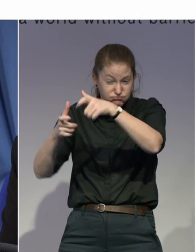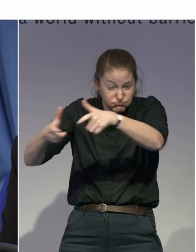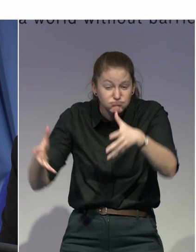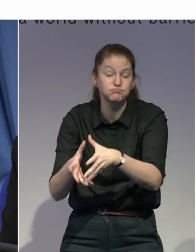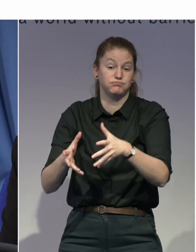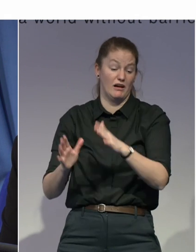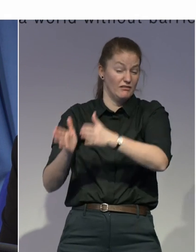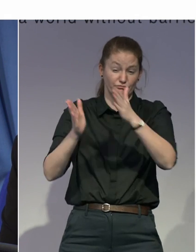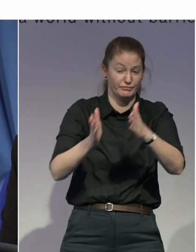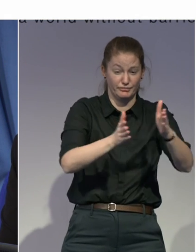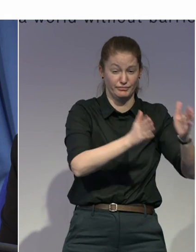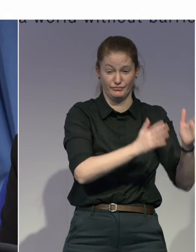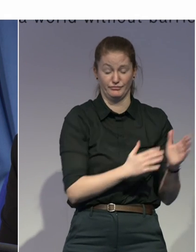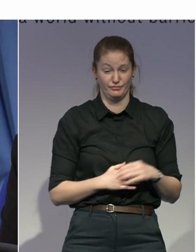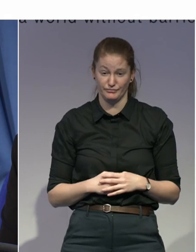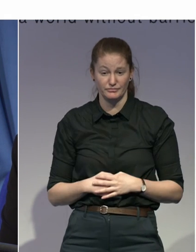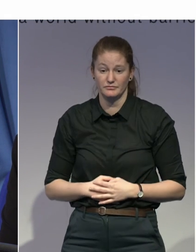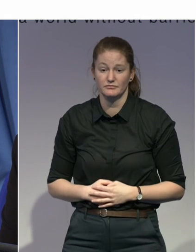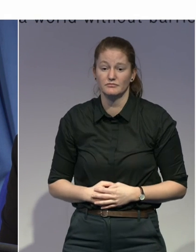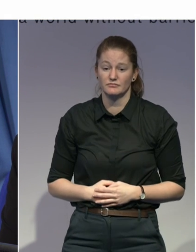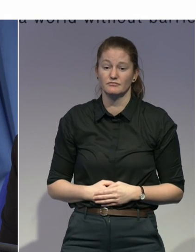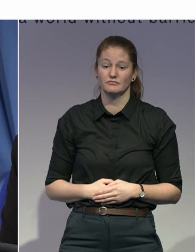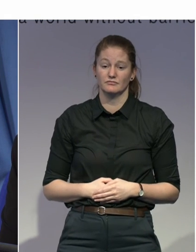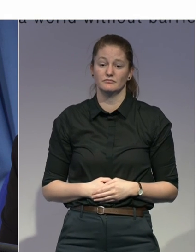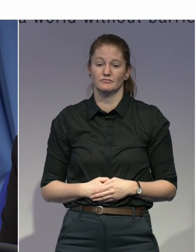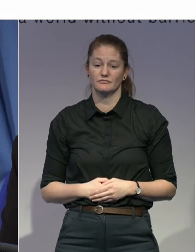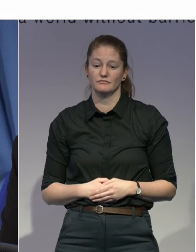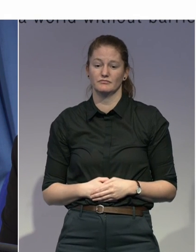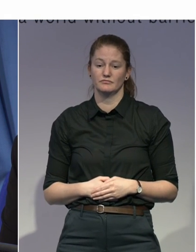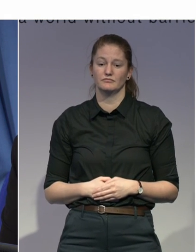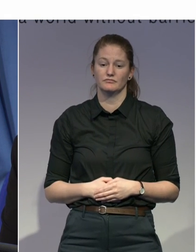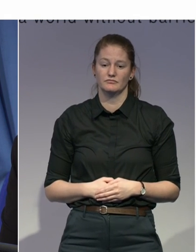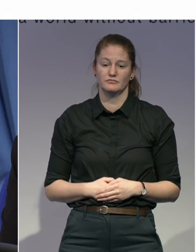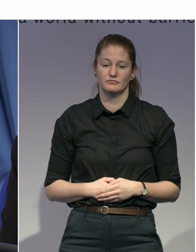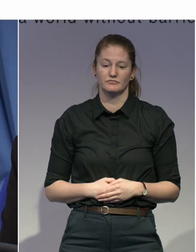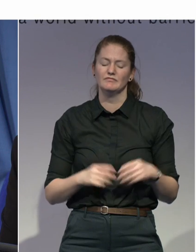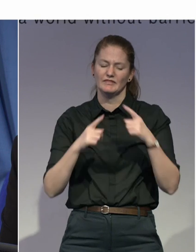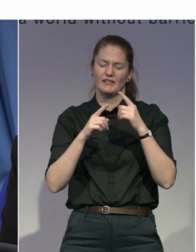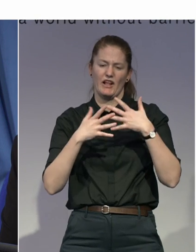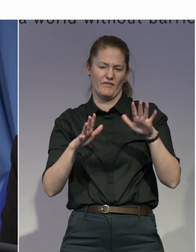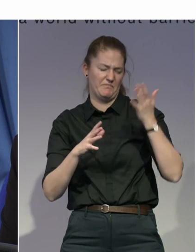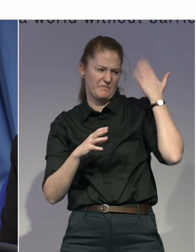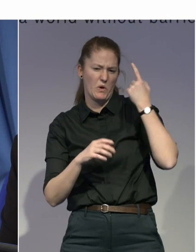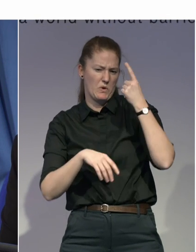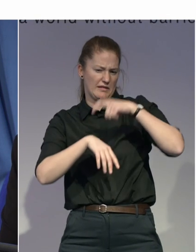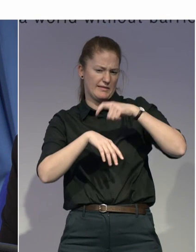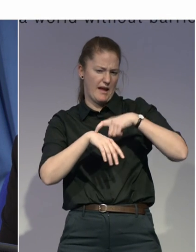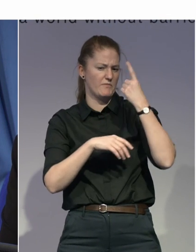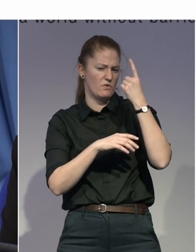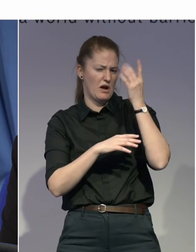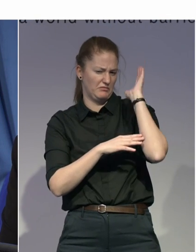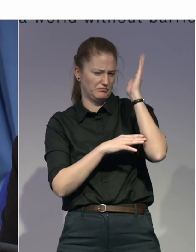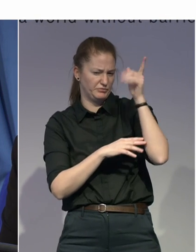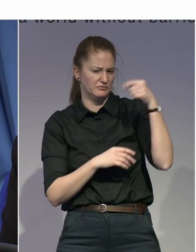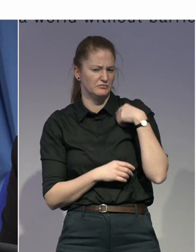another case that has been presented here last year. There is Discovering Hands, another fellow who